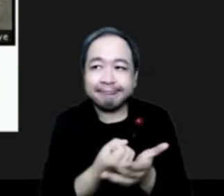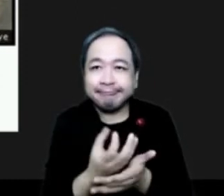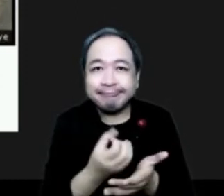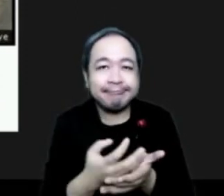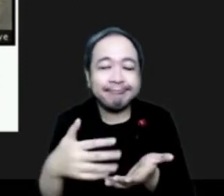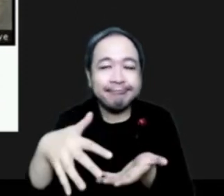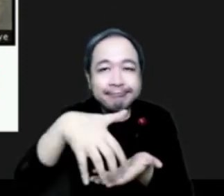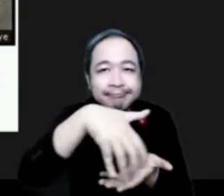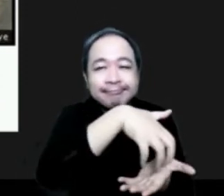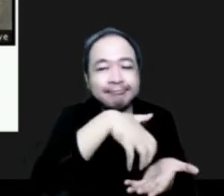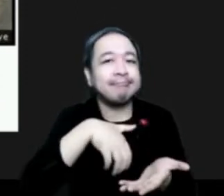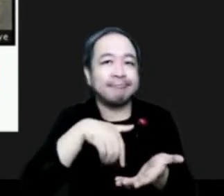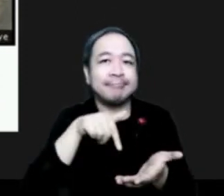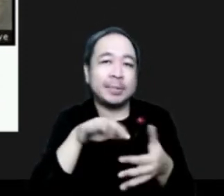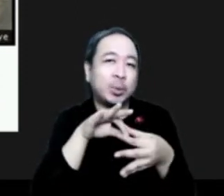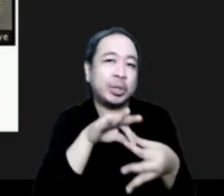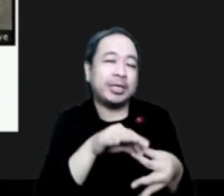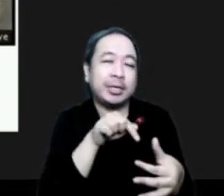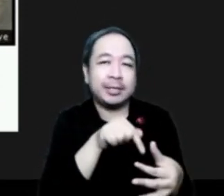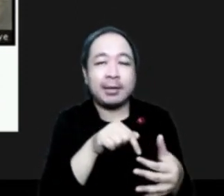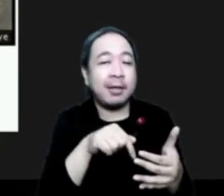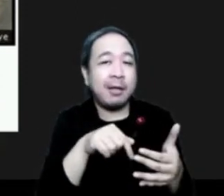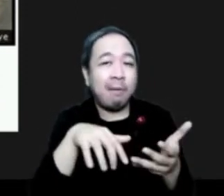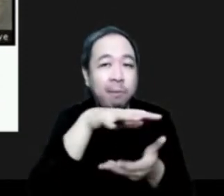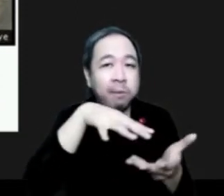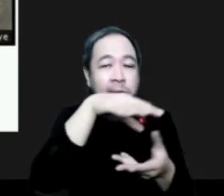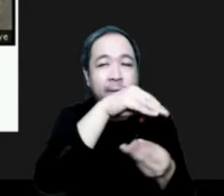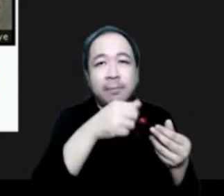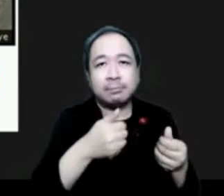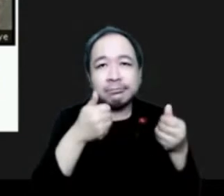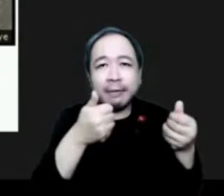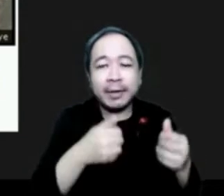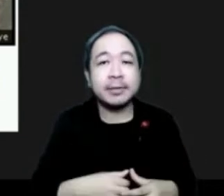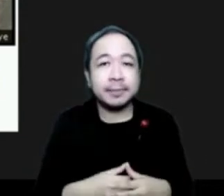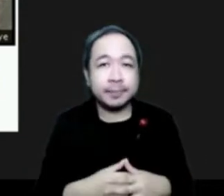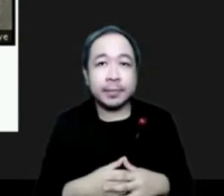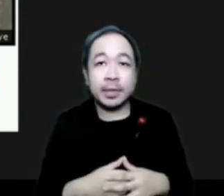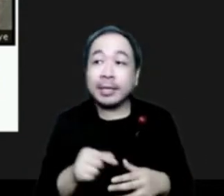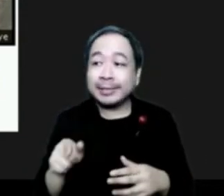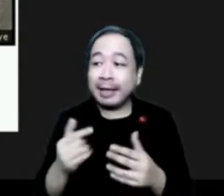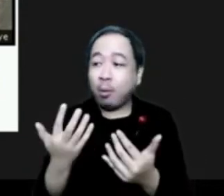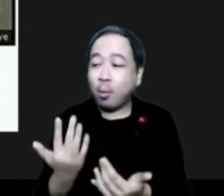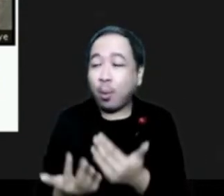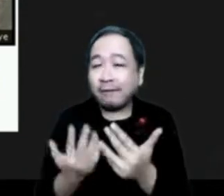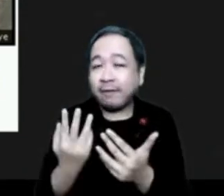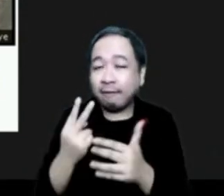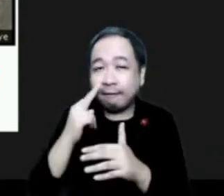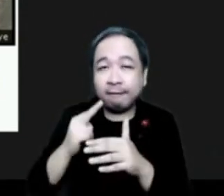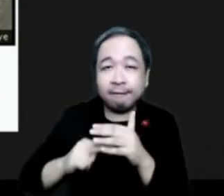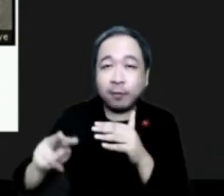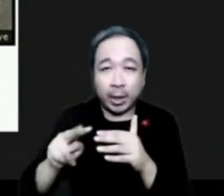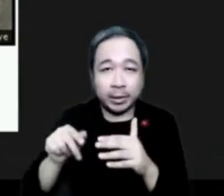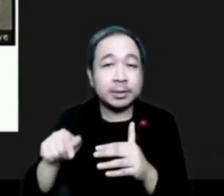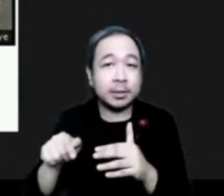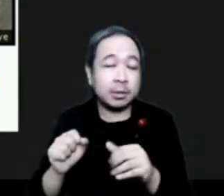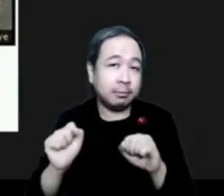There also, as I mentioned, a need for the derived products from wildfire forecasting. One of them is to be able